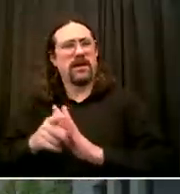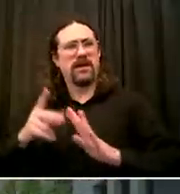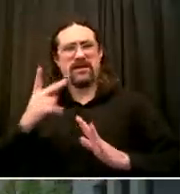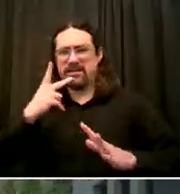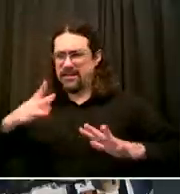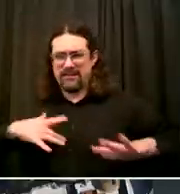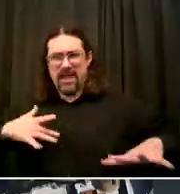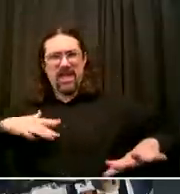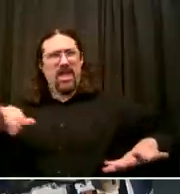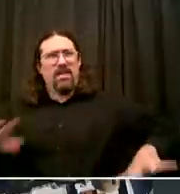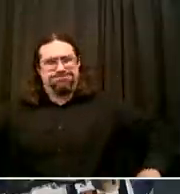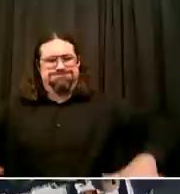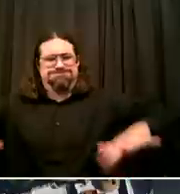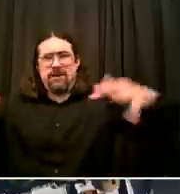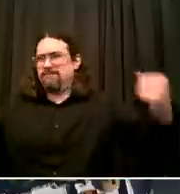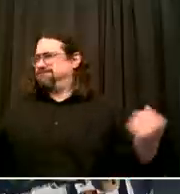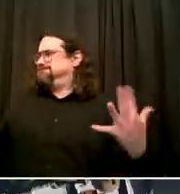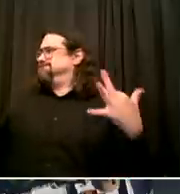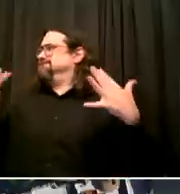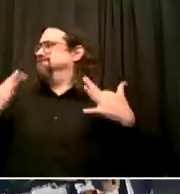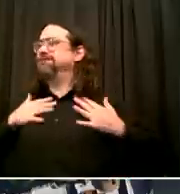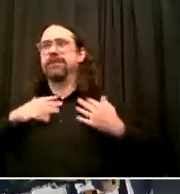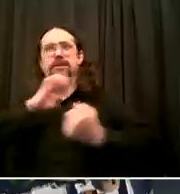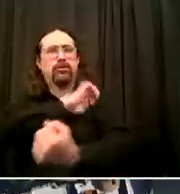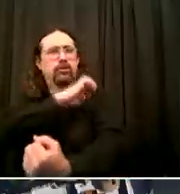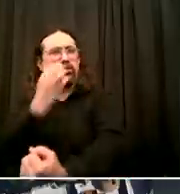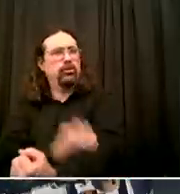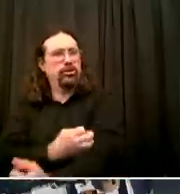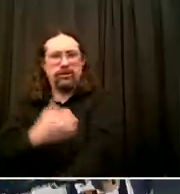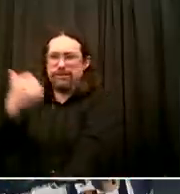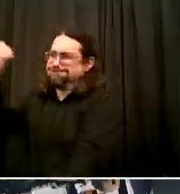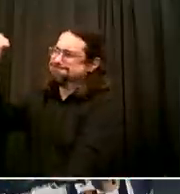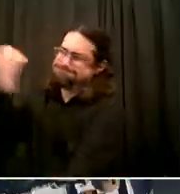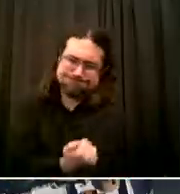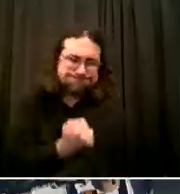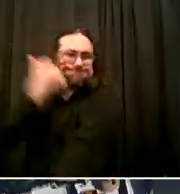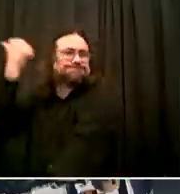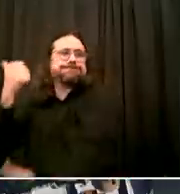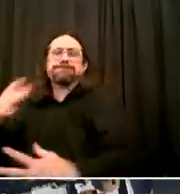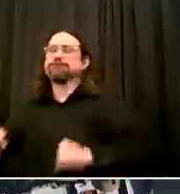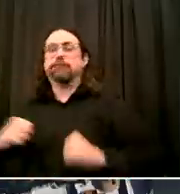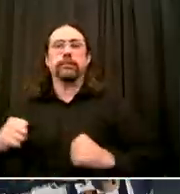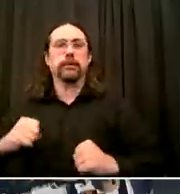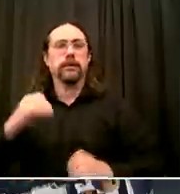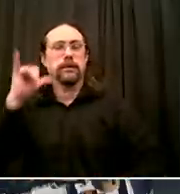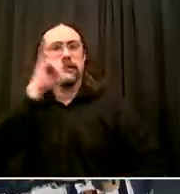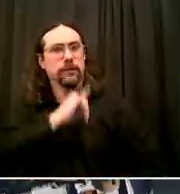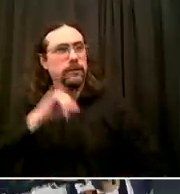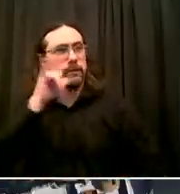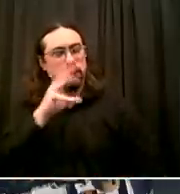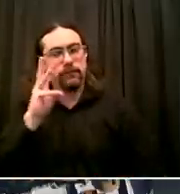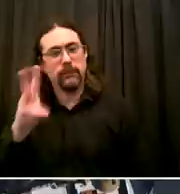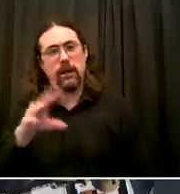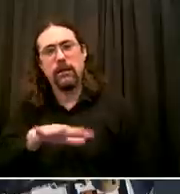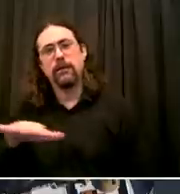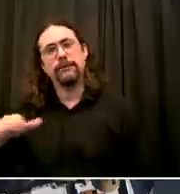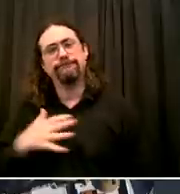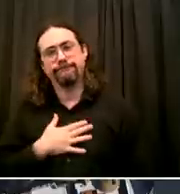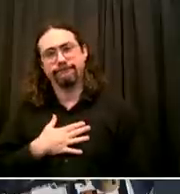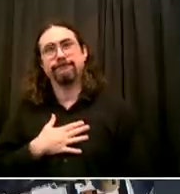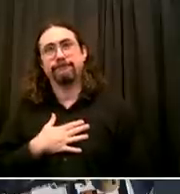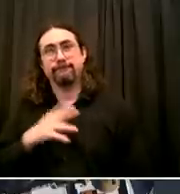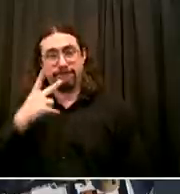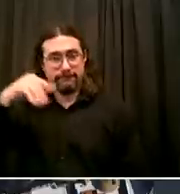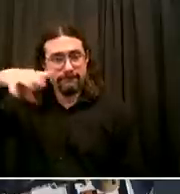do So we will now proceed To paint murals At locations around the five boroughs Center Street